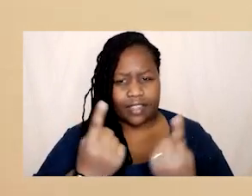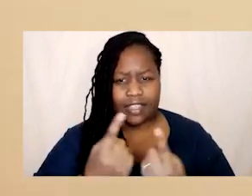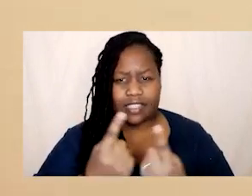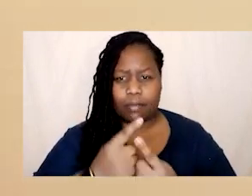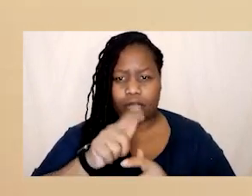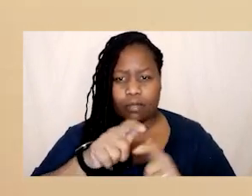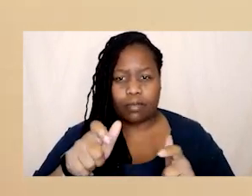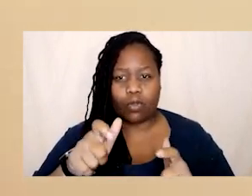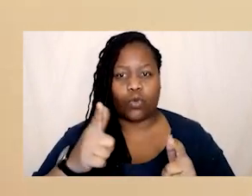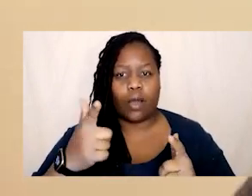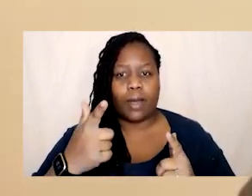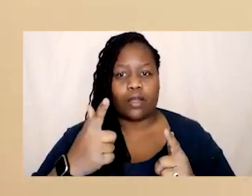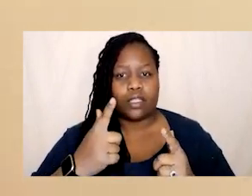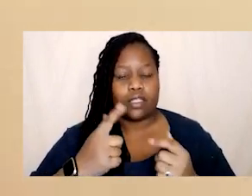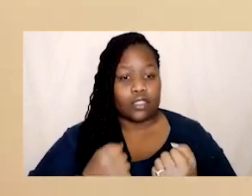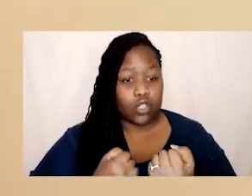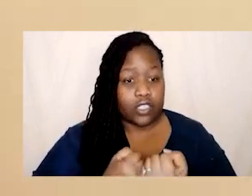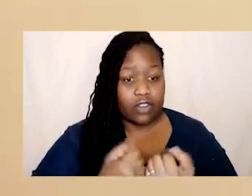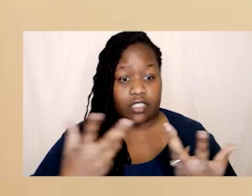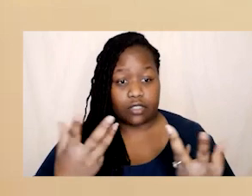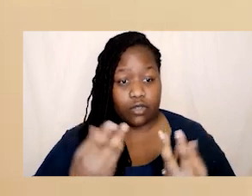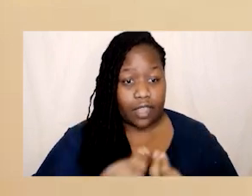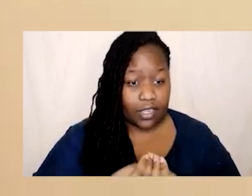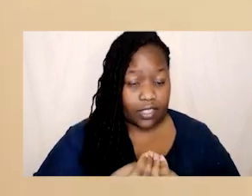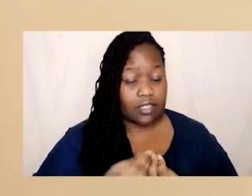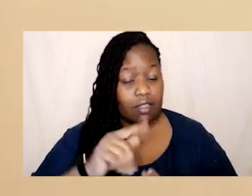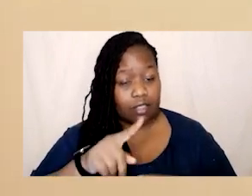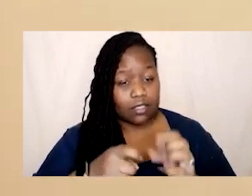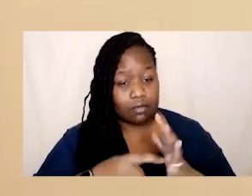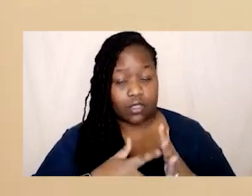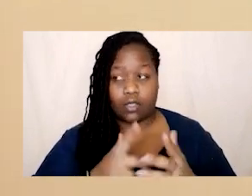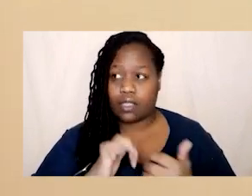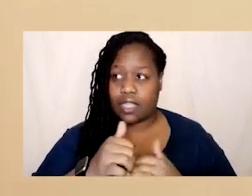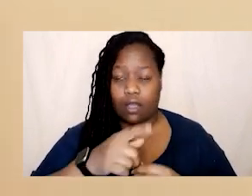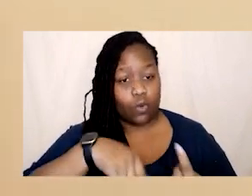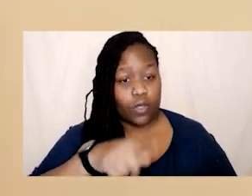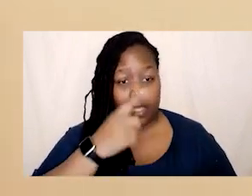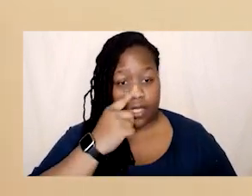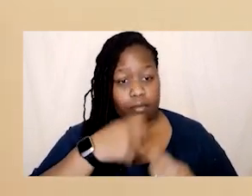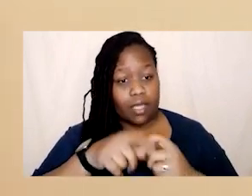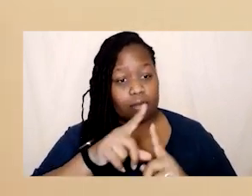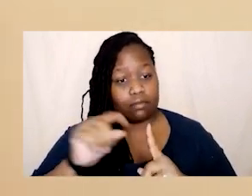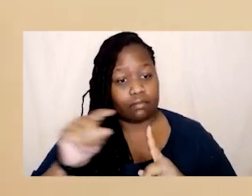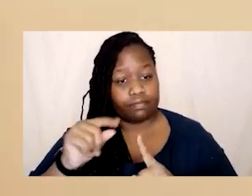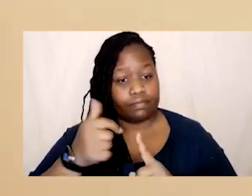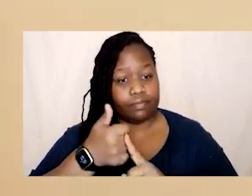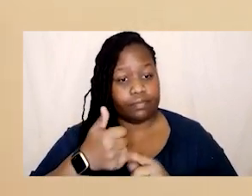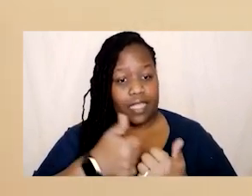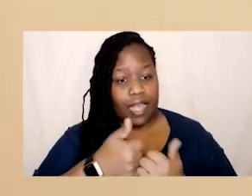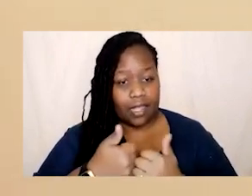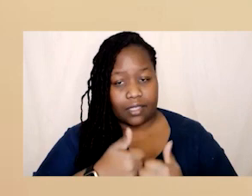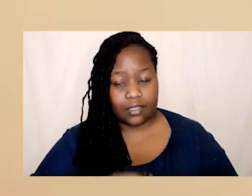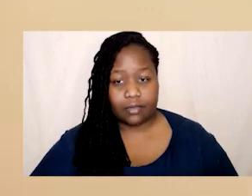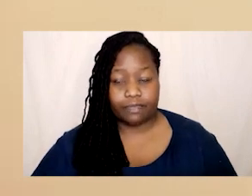multi-directional solidarity is what's going to be so important right now so that's another way you can be a digital ally um and